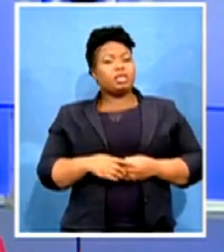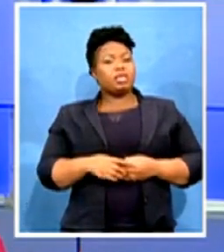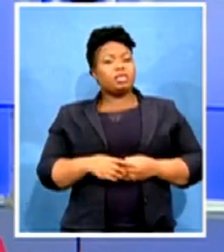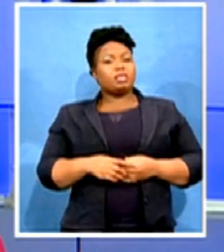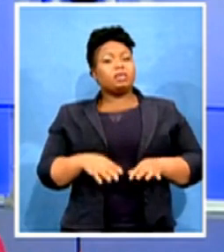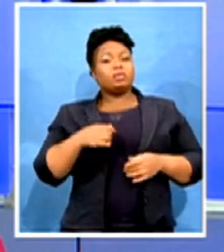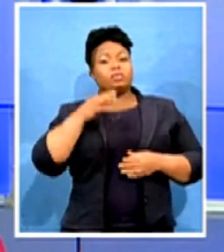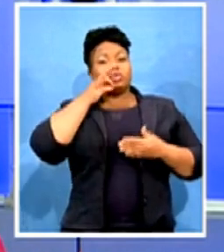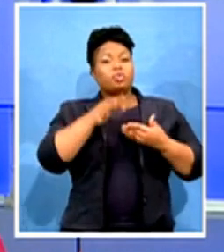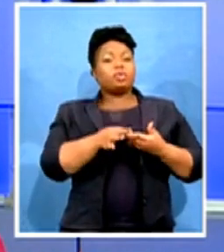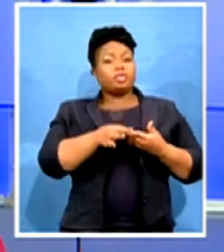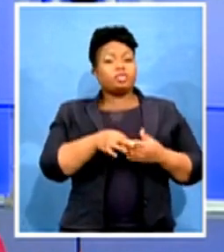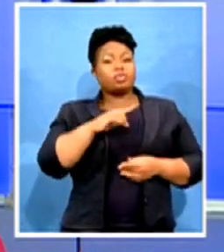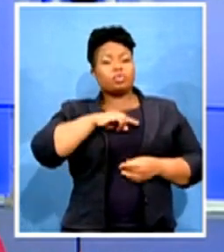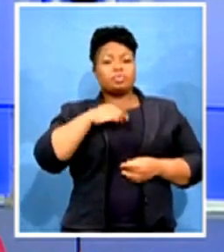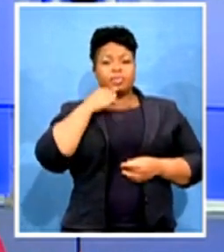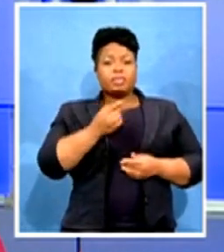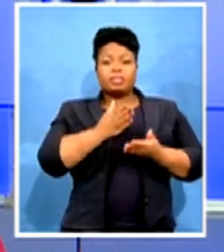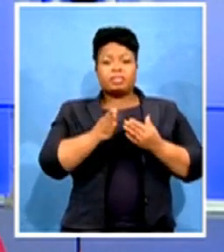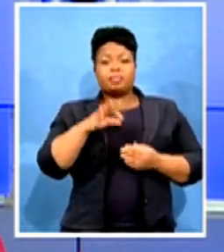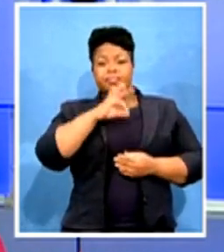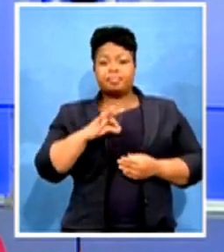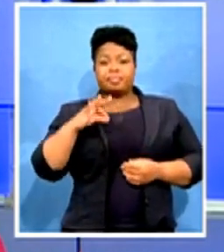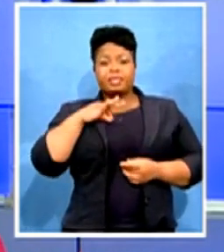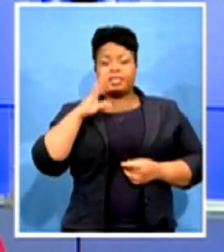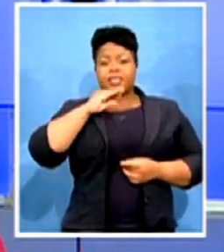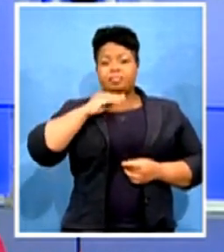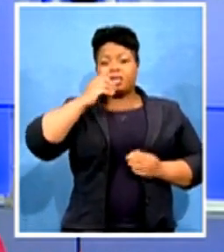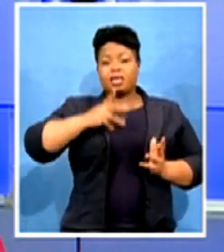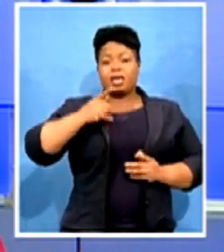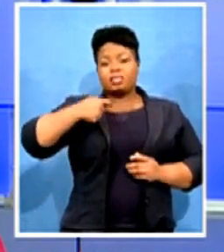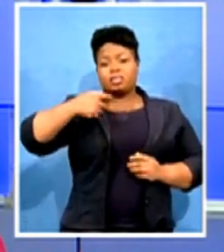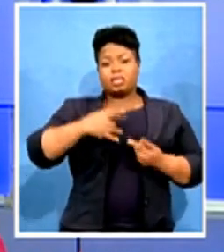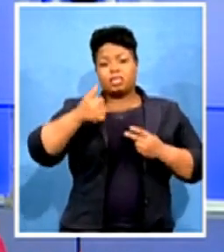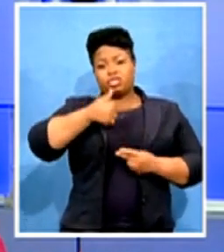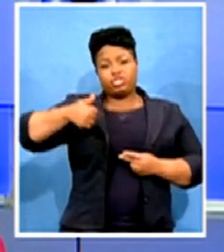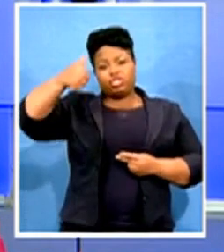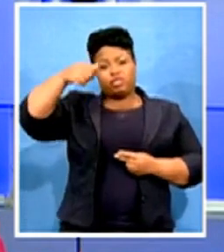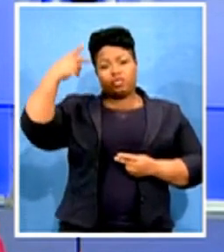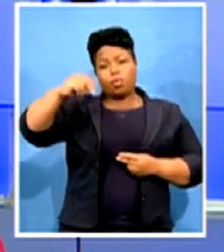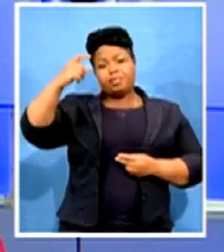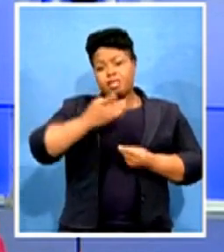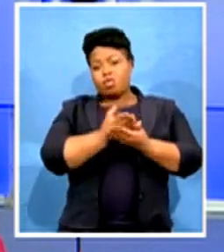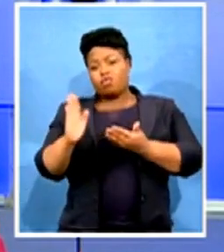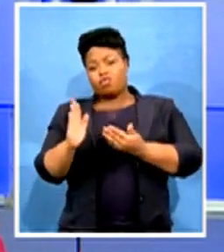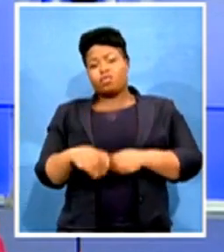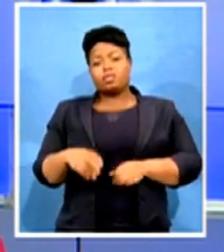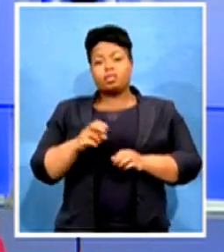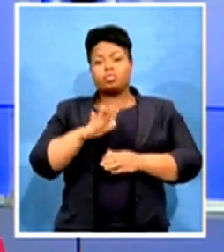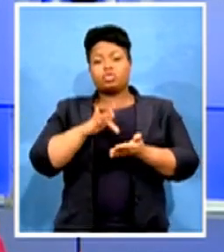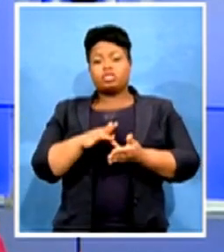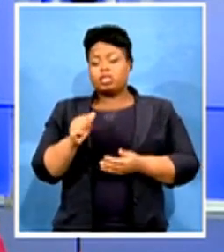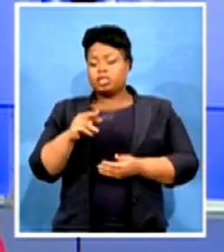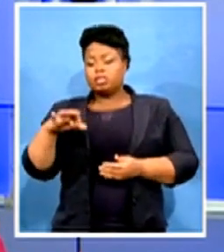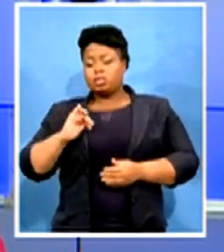mayors and speakers and chief weeps vacate their positions. The ANC Women's League in the province saying they're unhappy with this